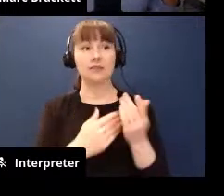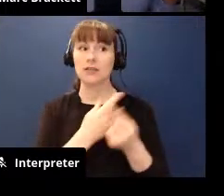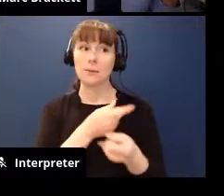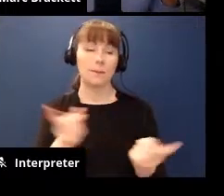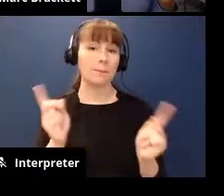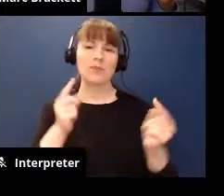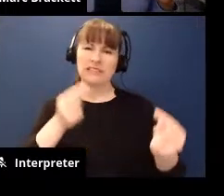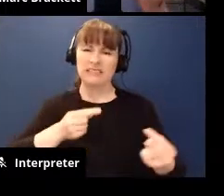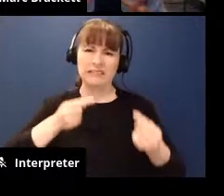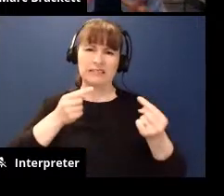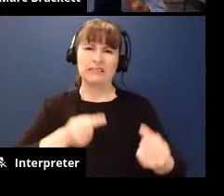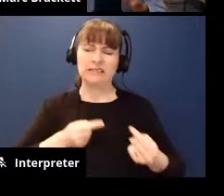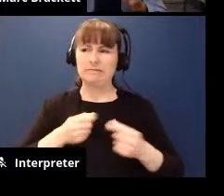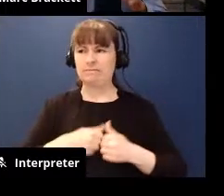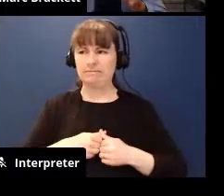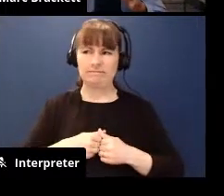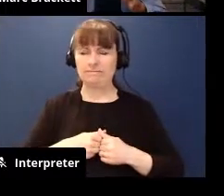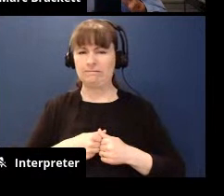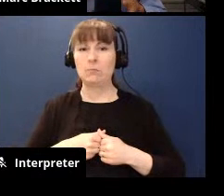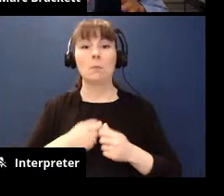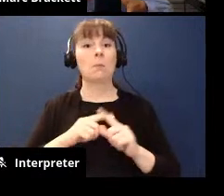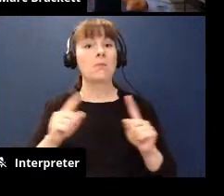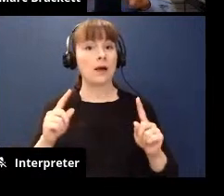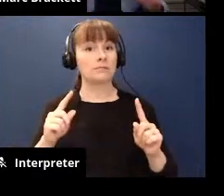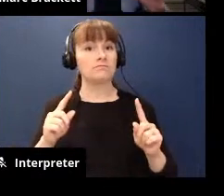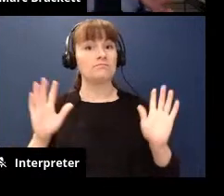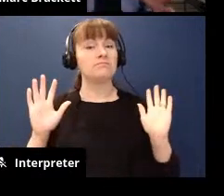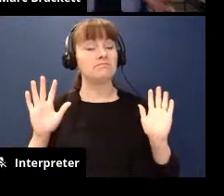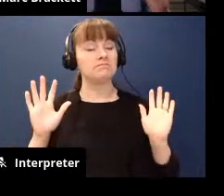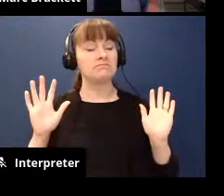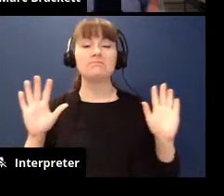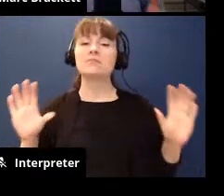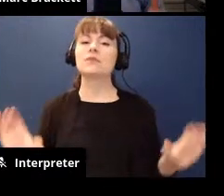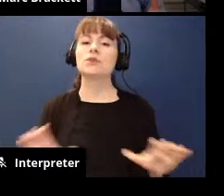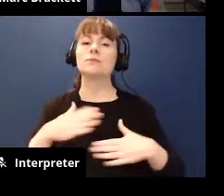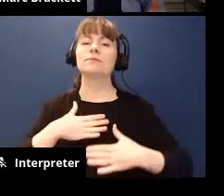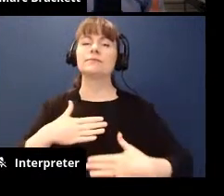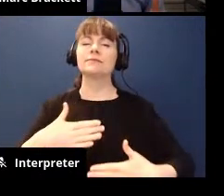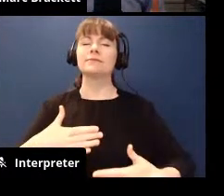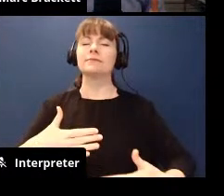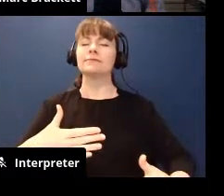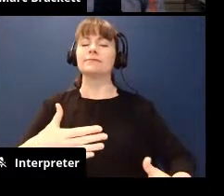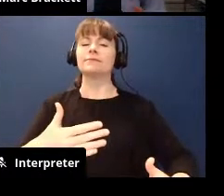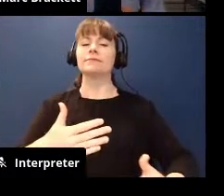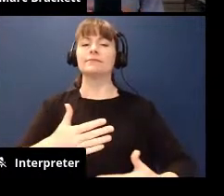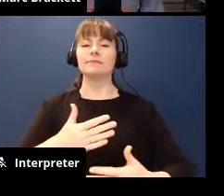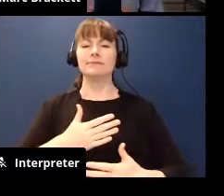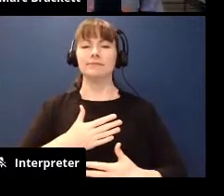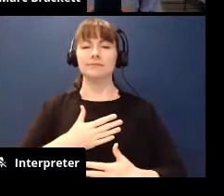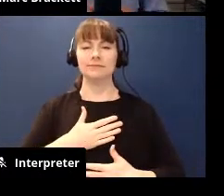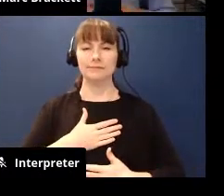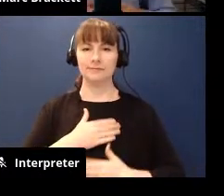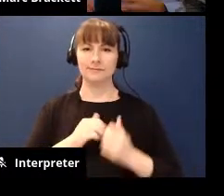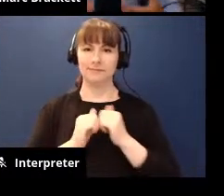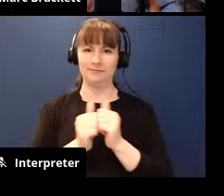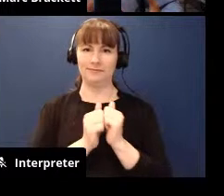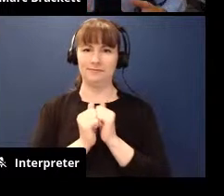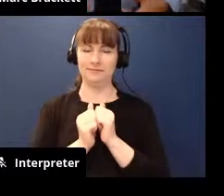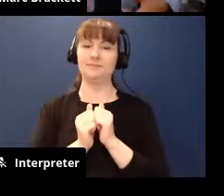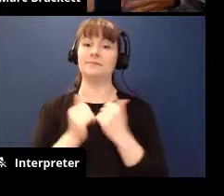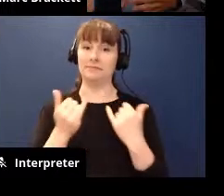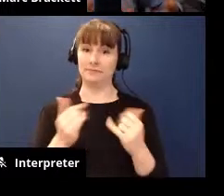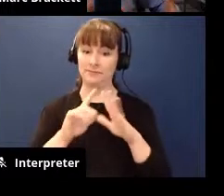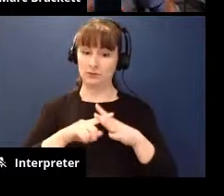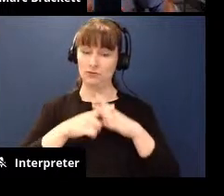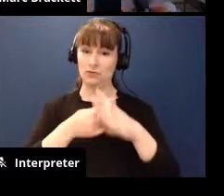struggling here but you know what let's do a little breathing exercise together because we're going to move into history